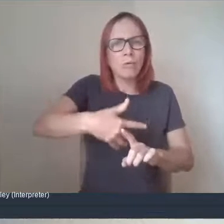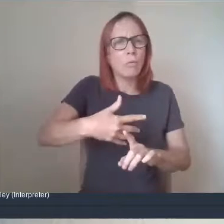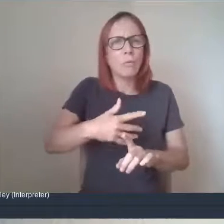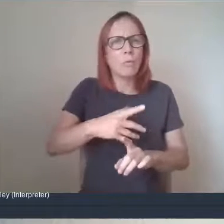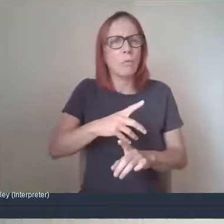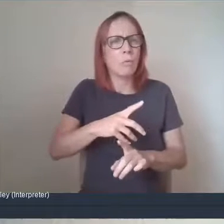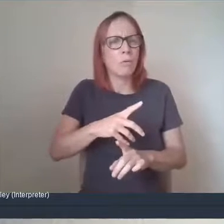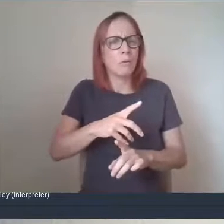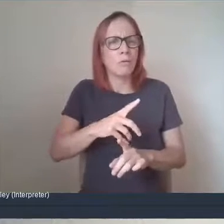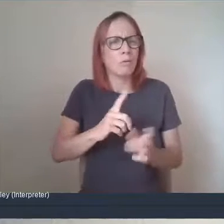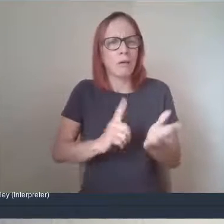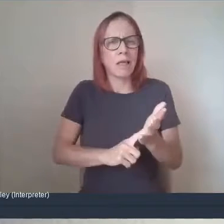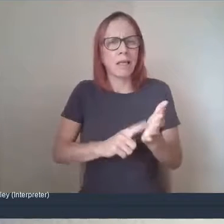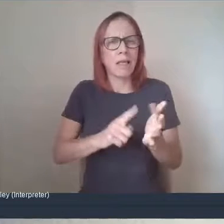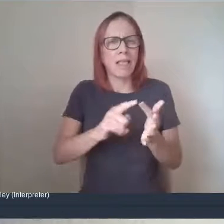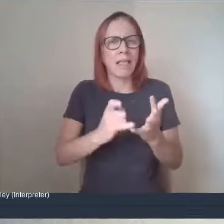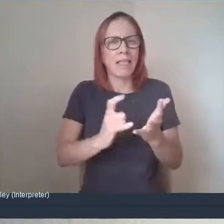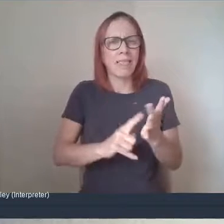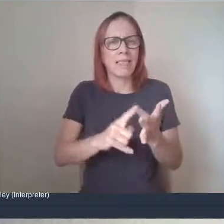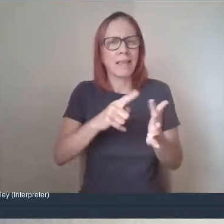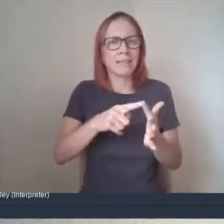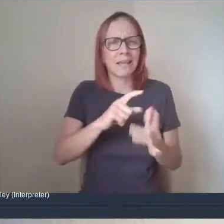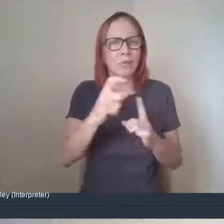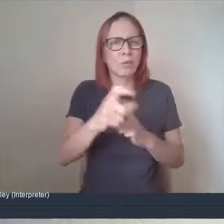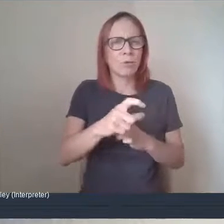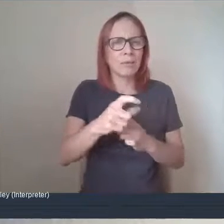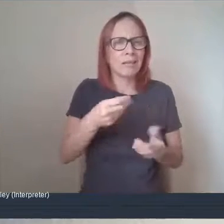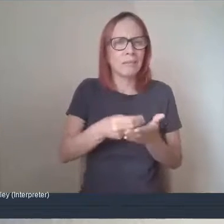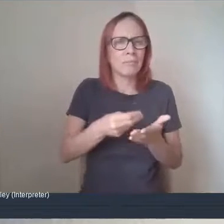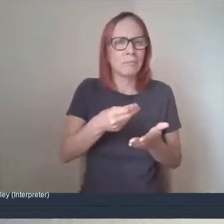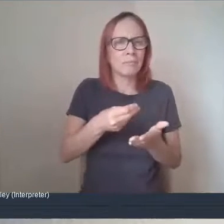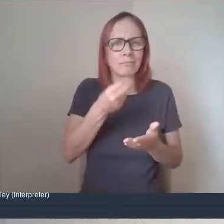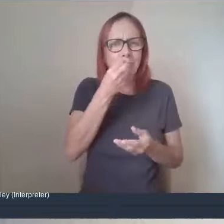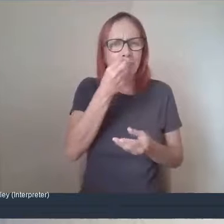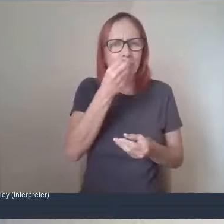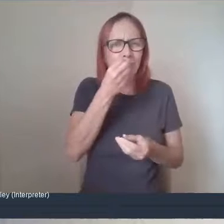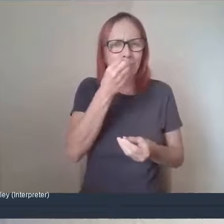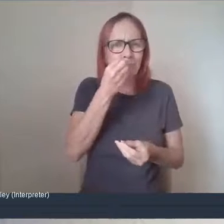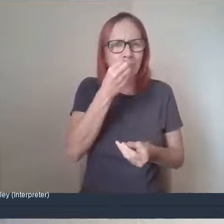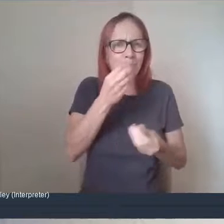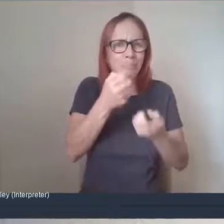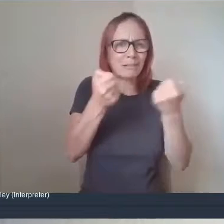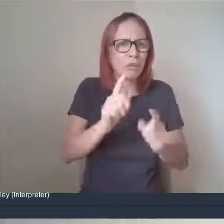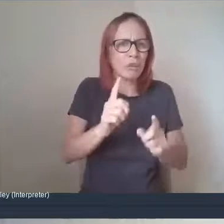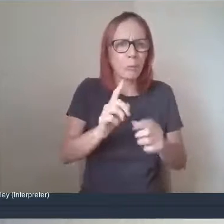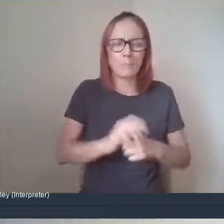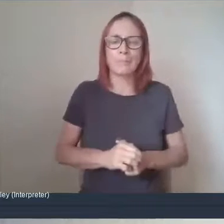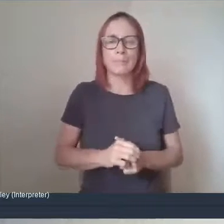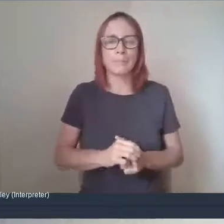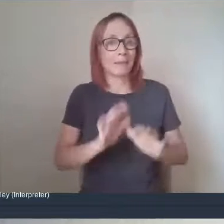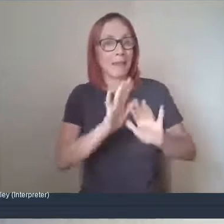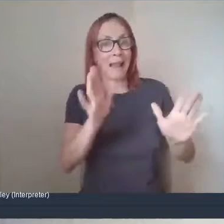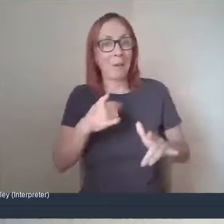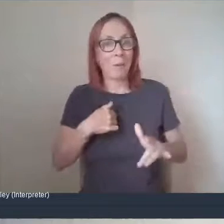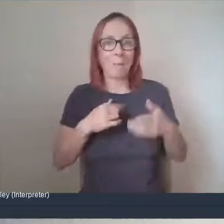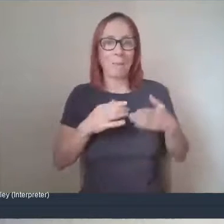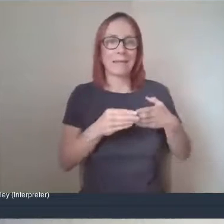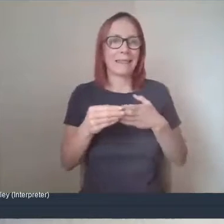Community Pantry does? Yeah and so my name is Gail Wilson and I'm one of the lead volunteers for Lesley Community Pantry.